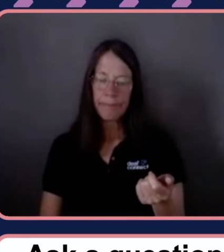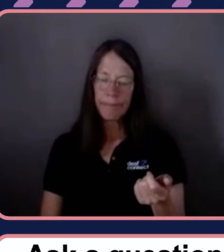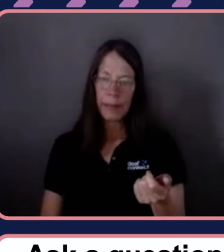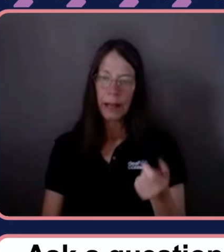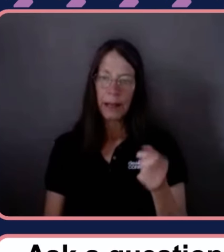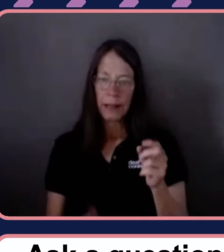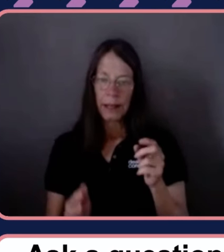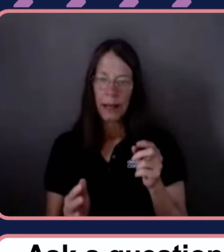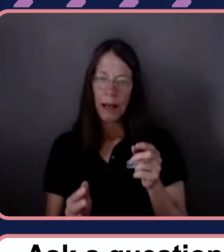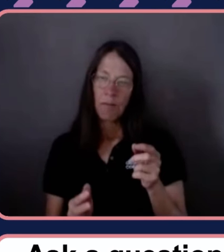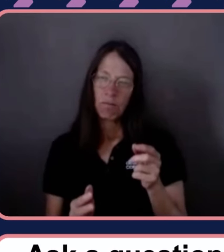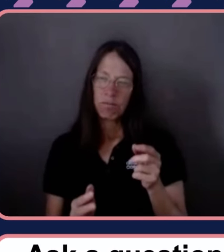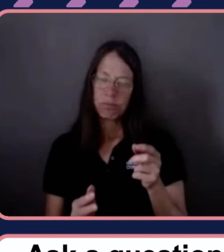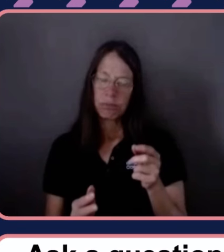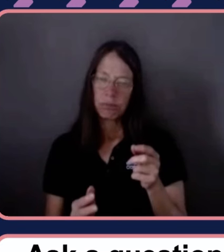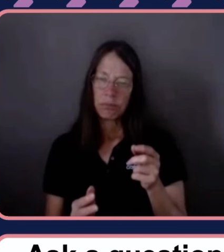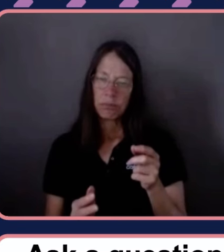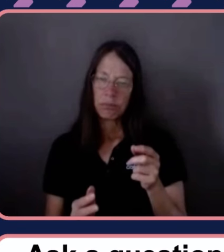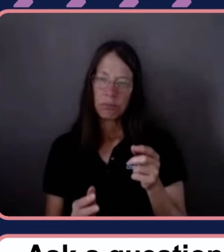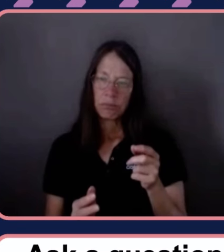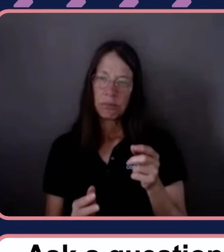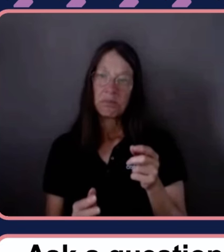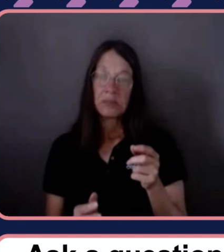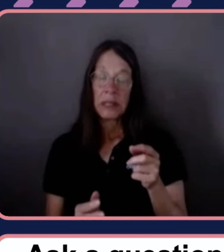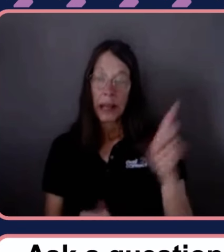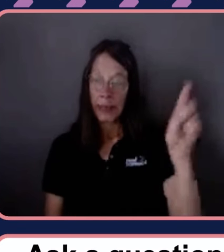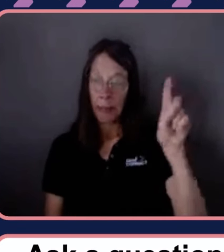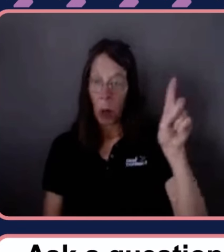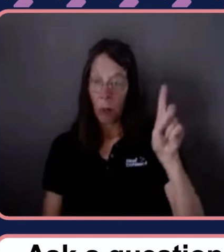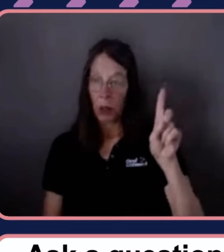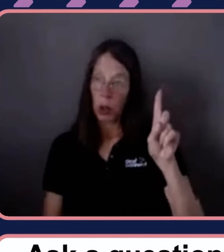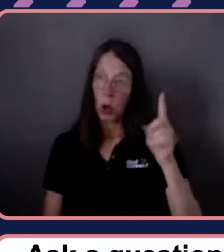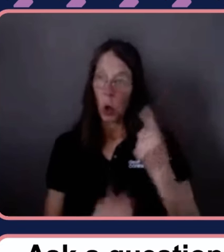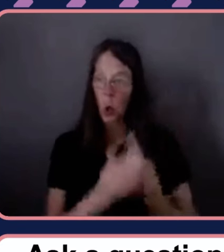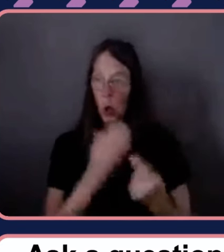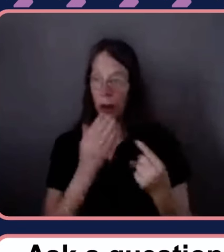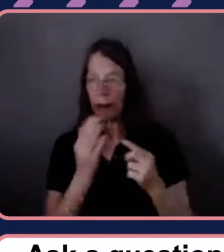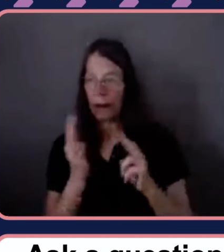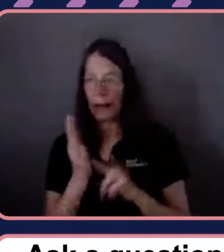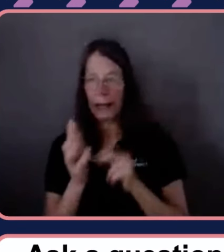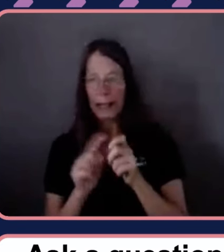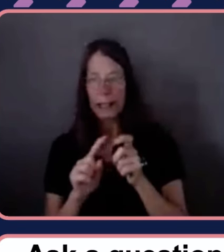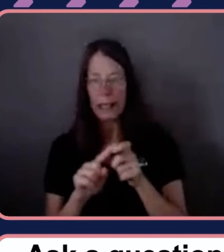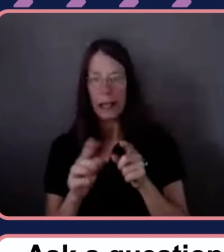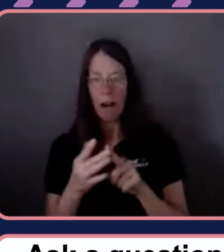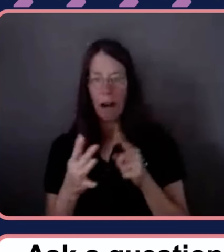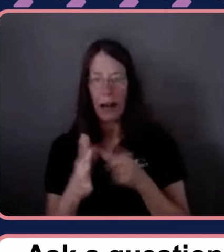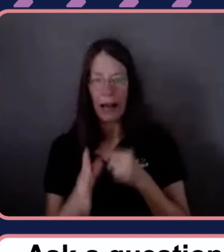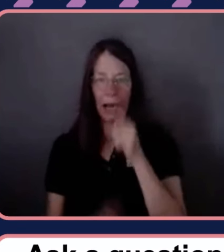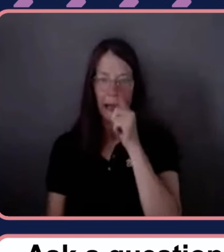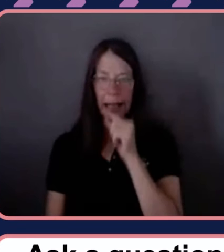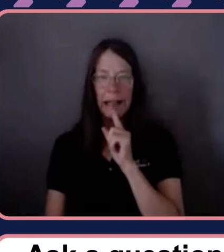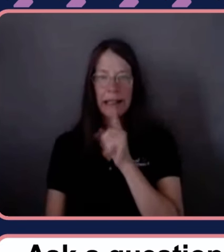was able to say no was if there was a significant risk to the participant,